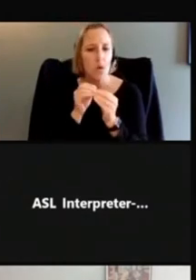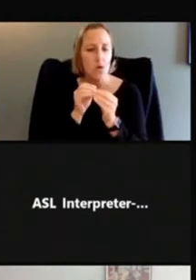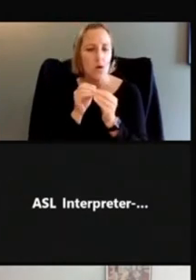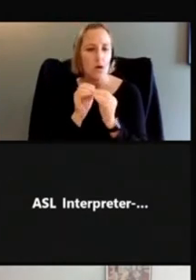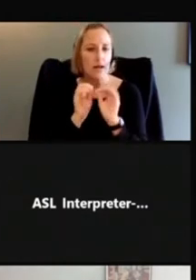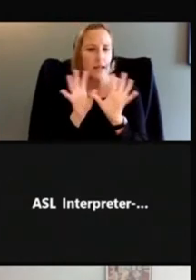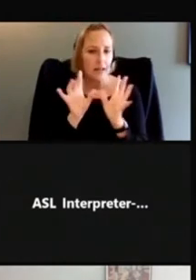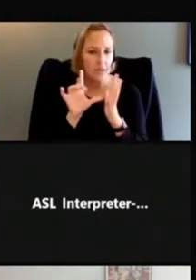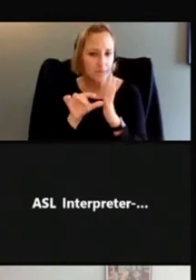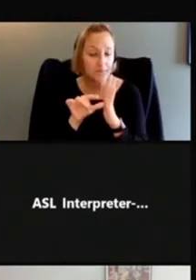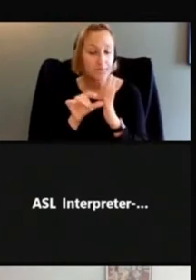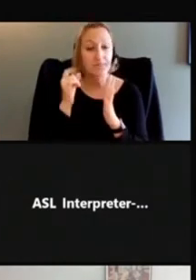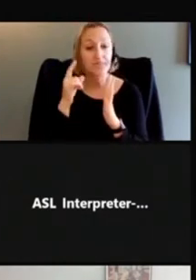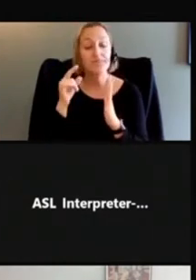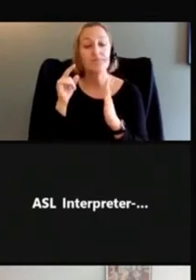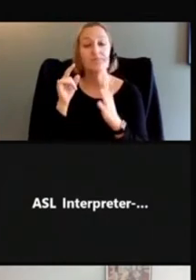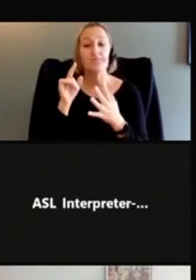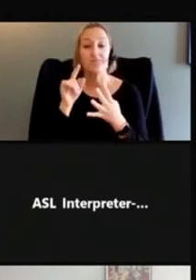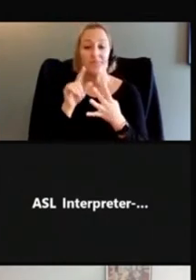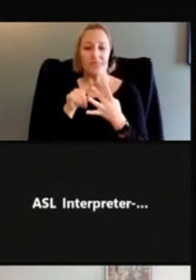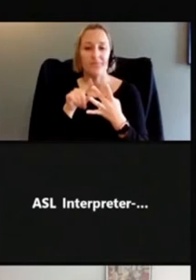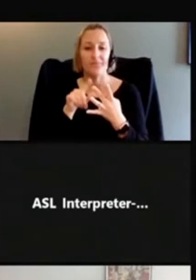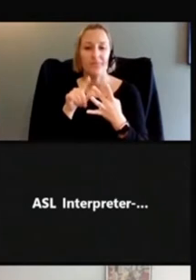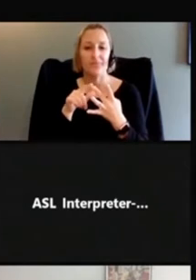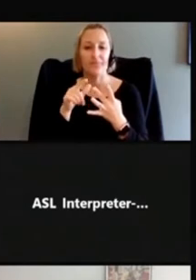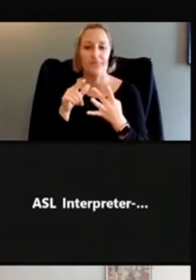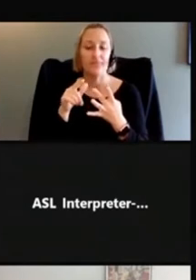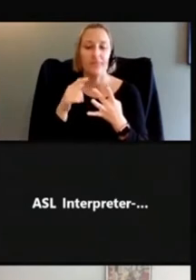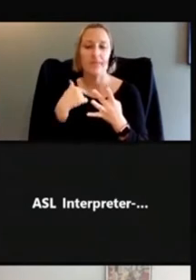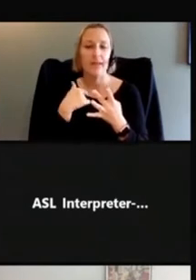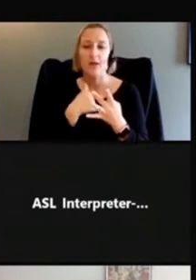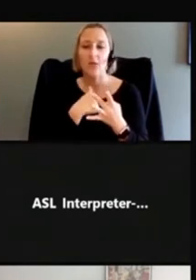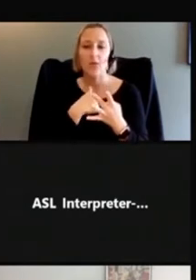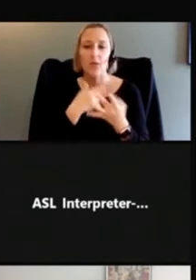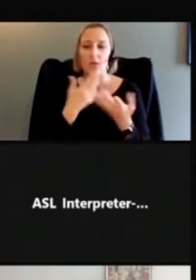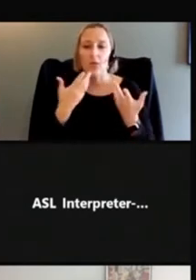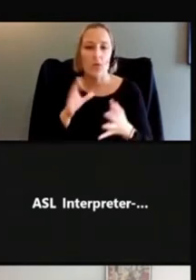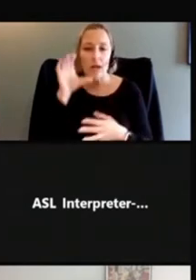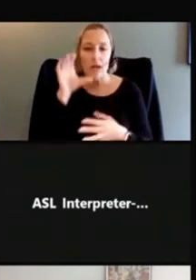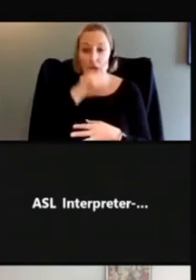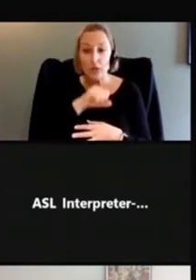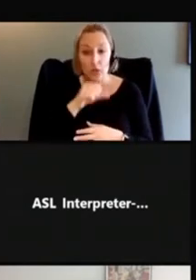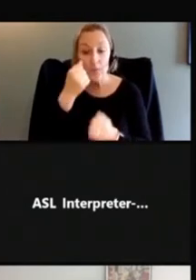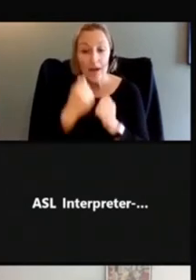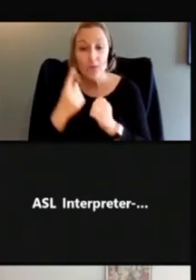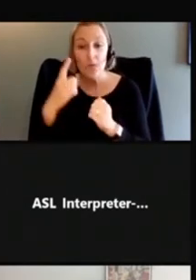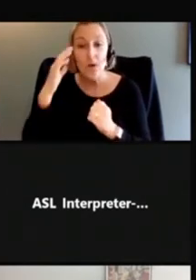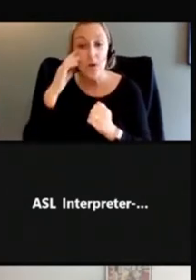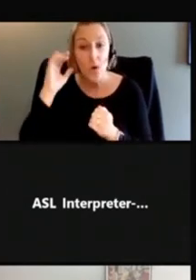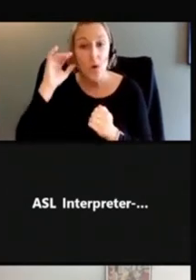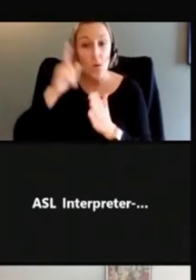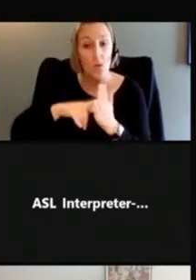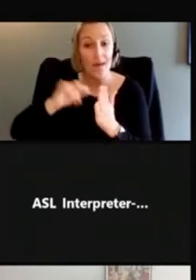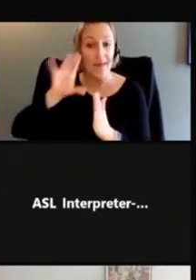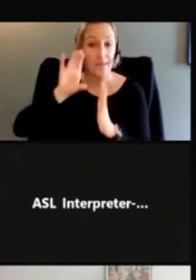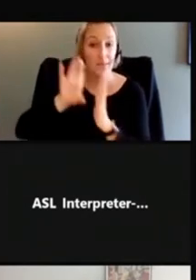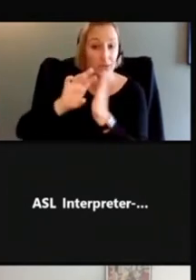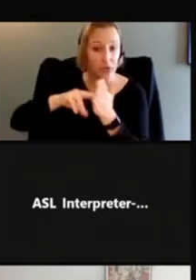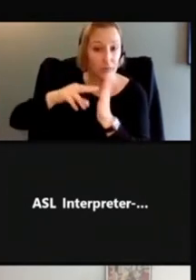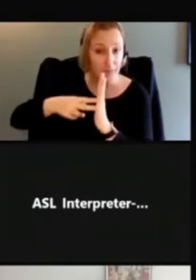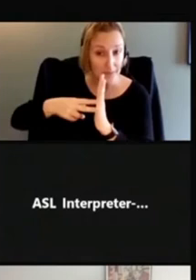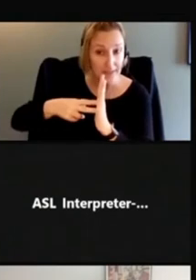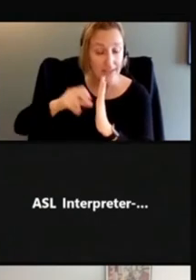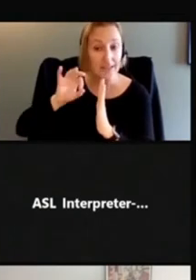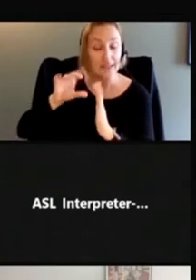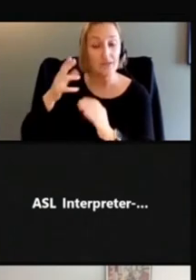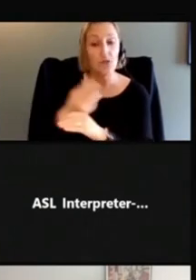not assuming that everybody knows what a specific icon means. And if you are